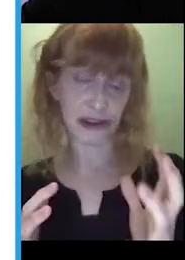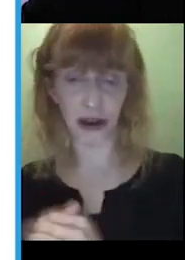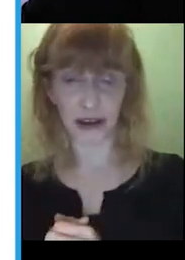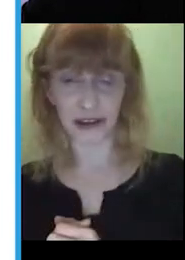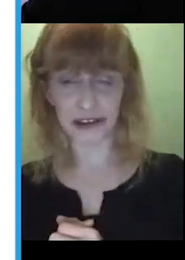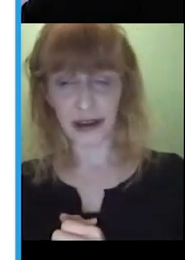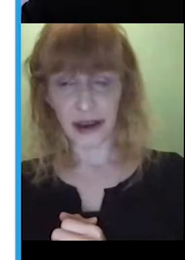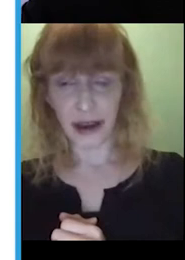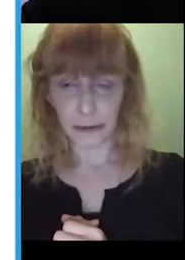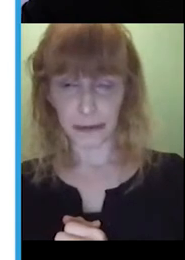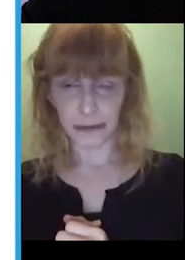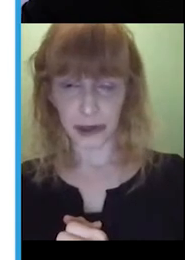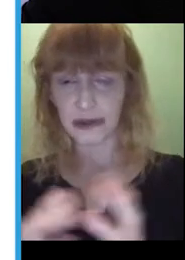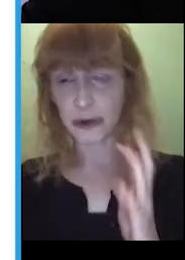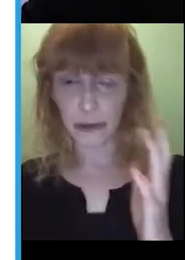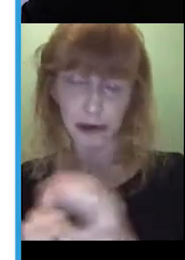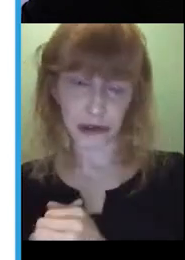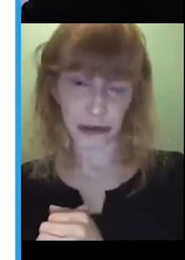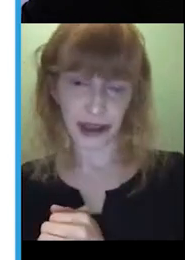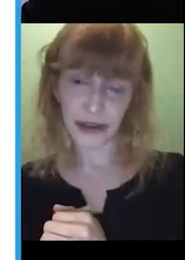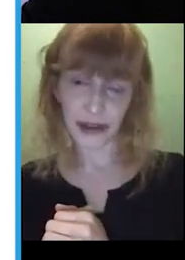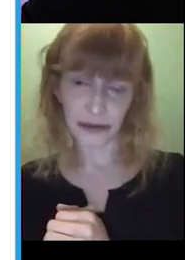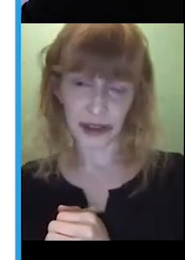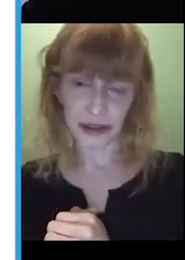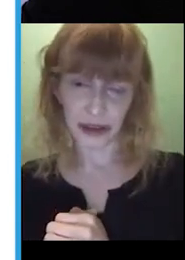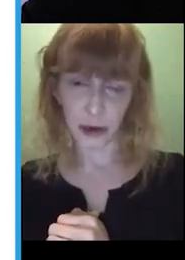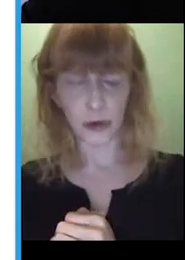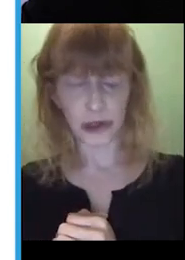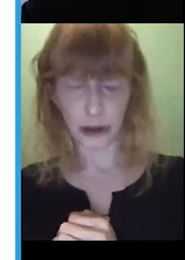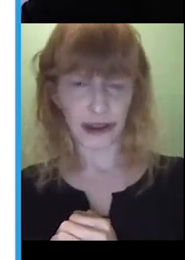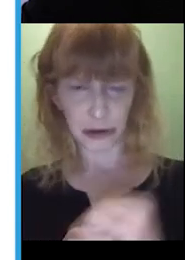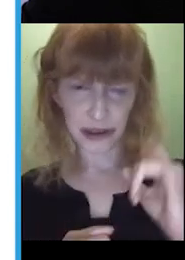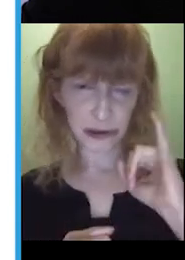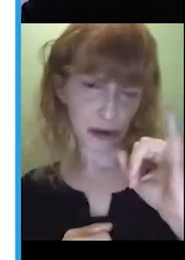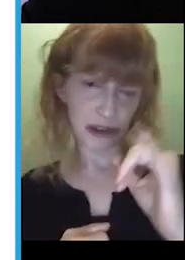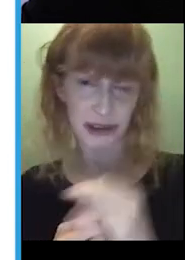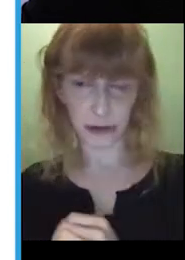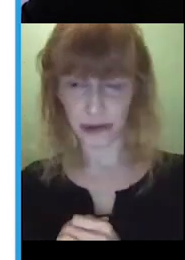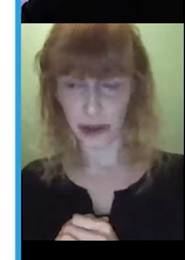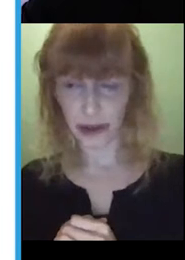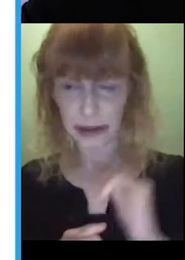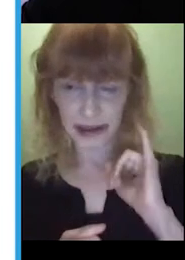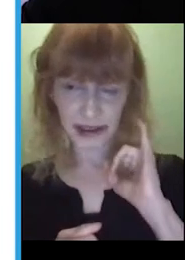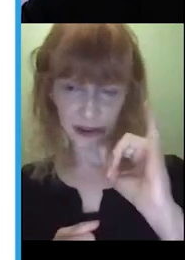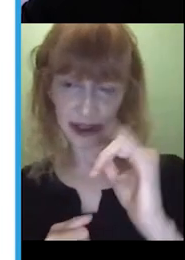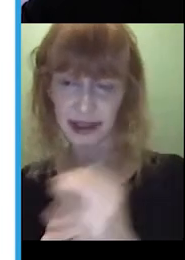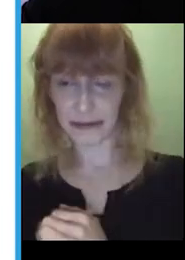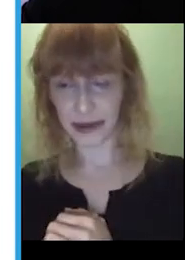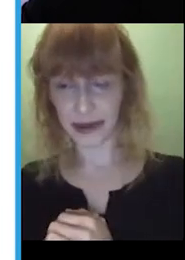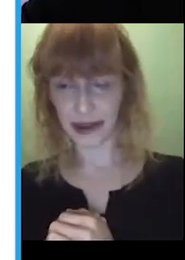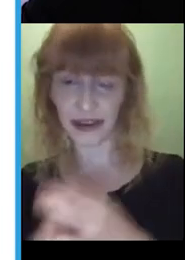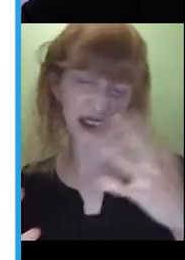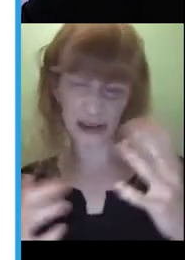texture, size. I just put emotion and behaviour there for things like, oh, you know, that dog is naughty, or, you know, that monkey is